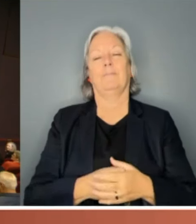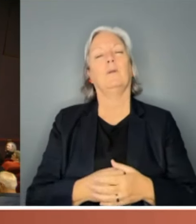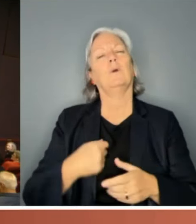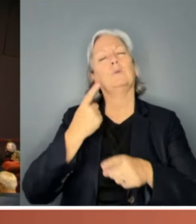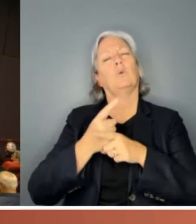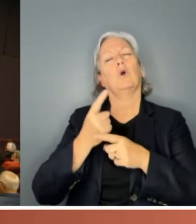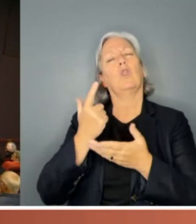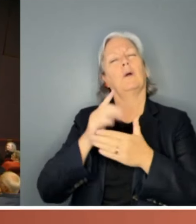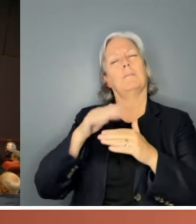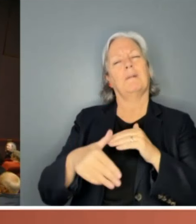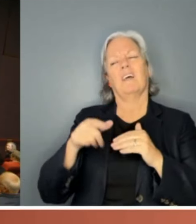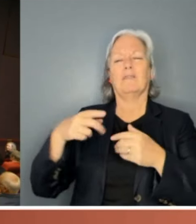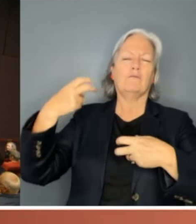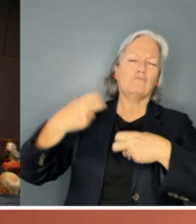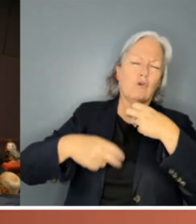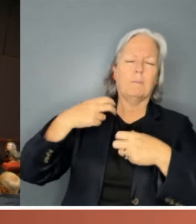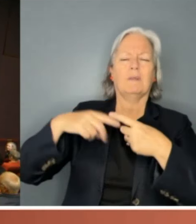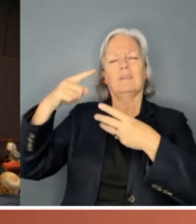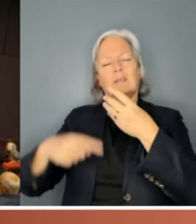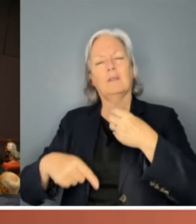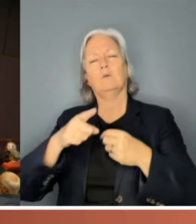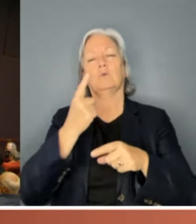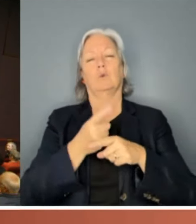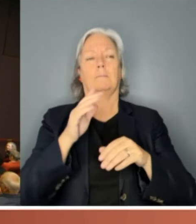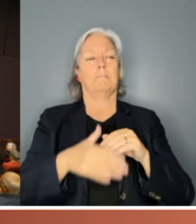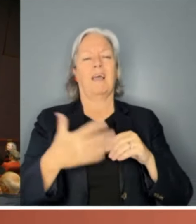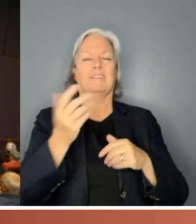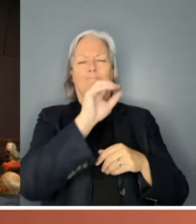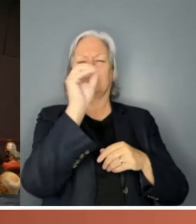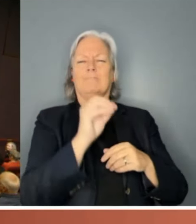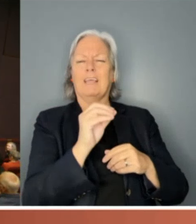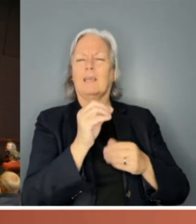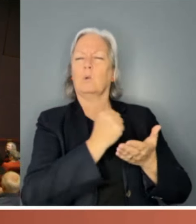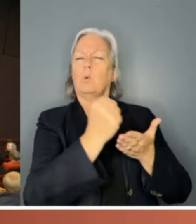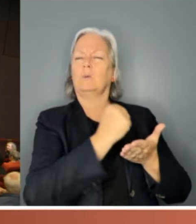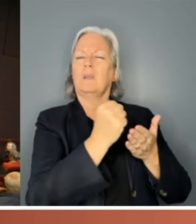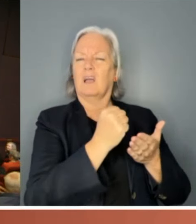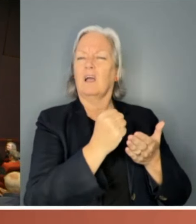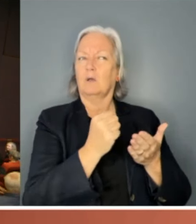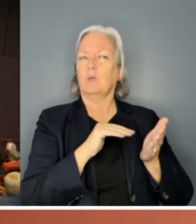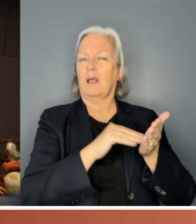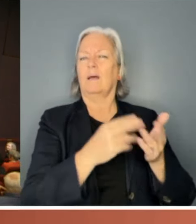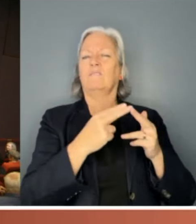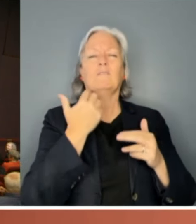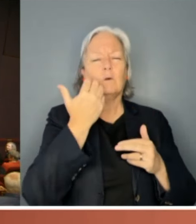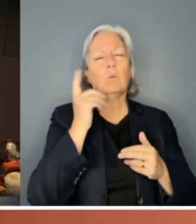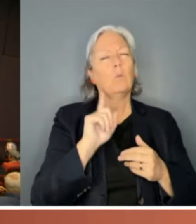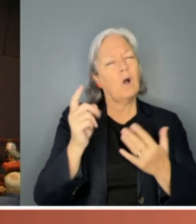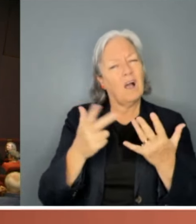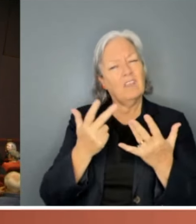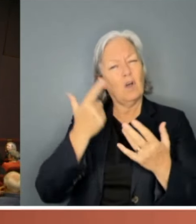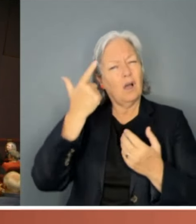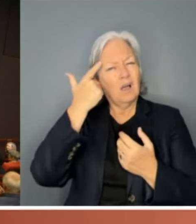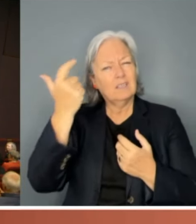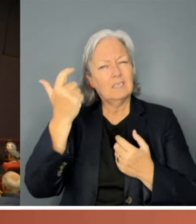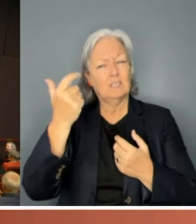you've mentioned quotas as one idea for moving forward. What other ideas do you or